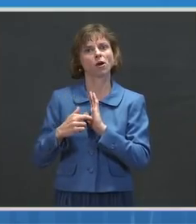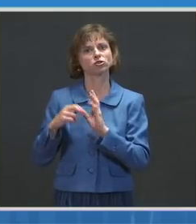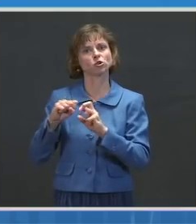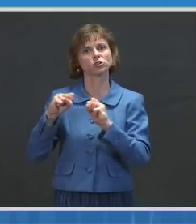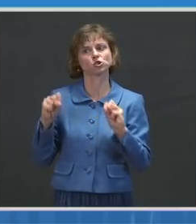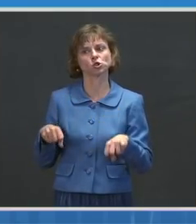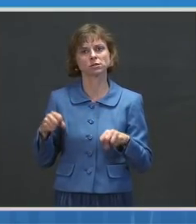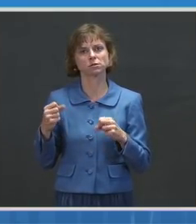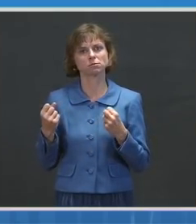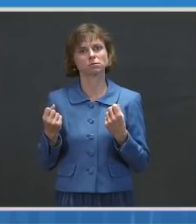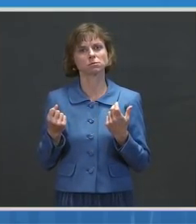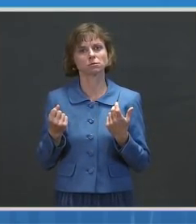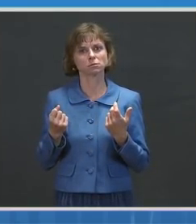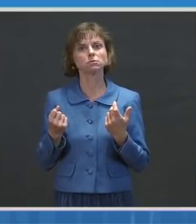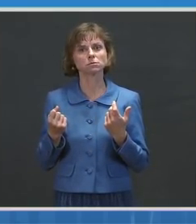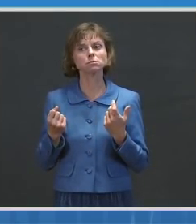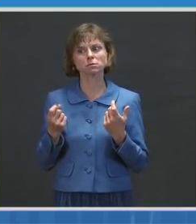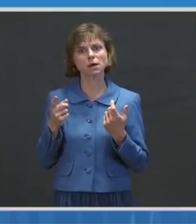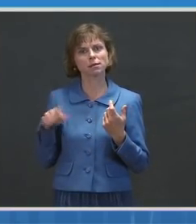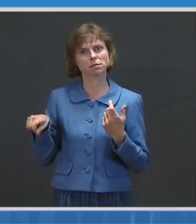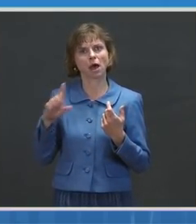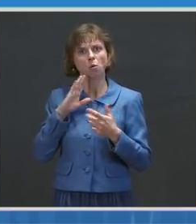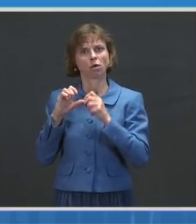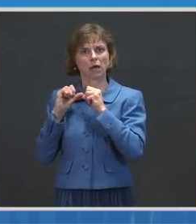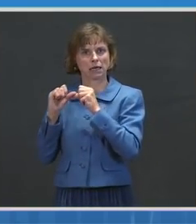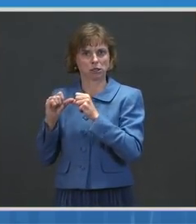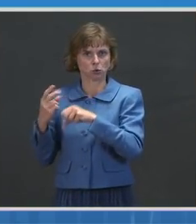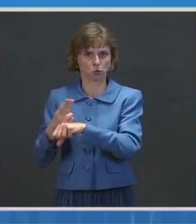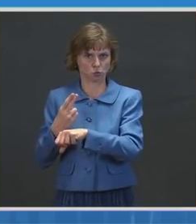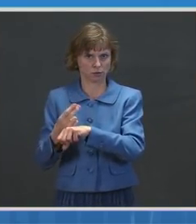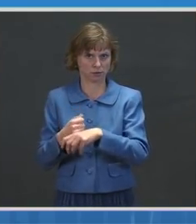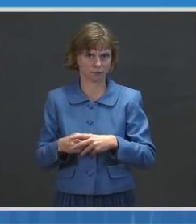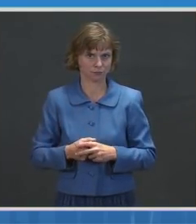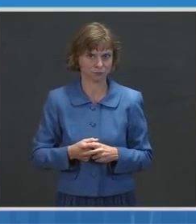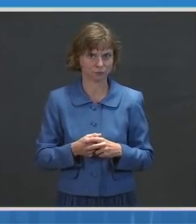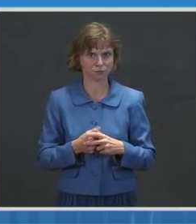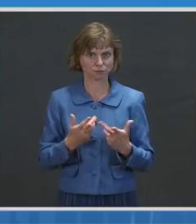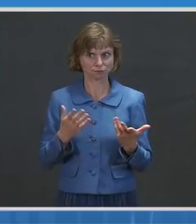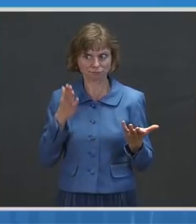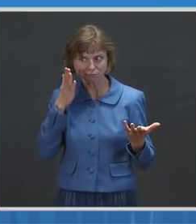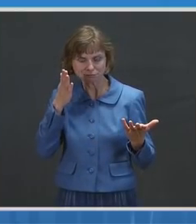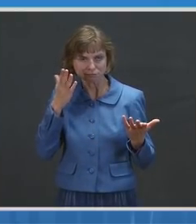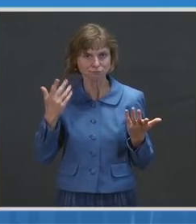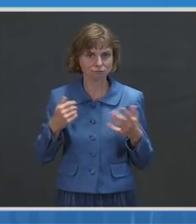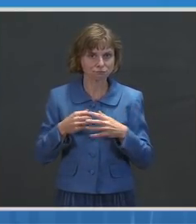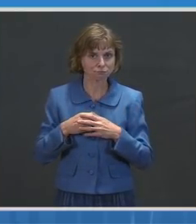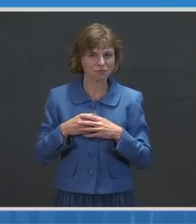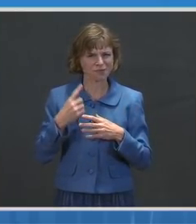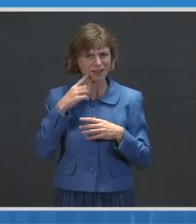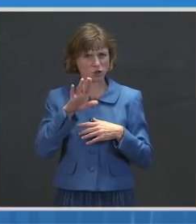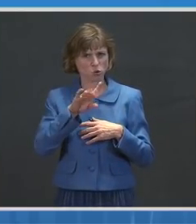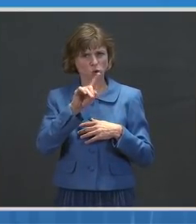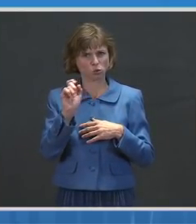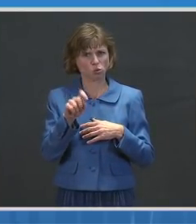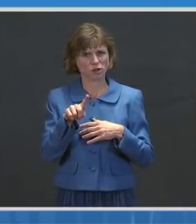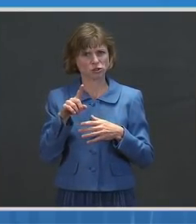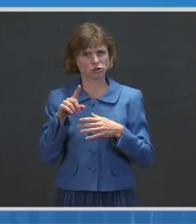think they will likely continue to use in the near term. I think your question about